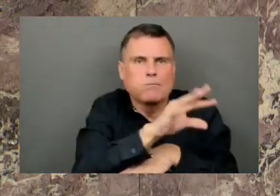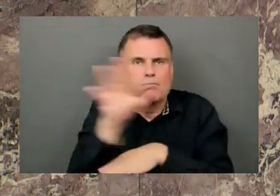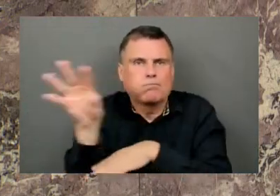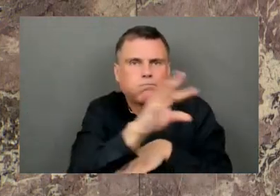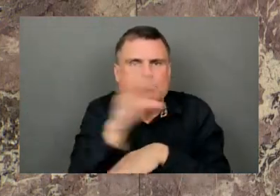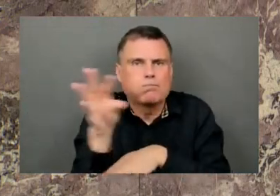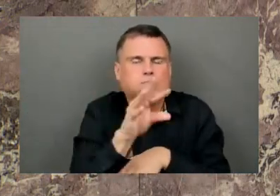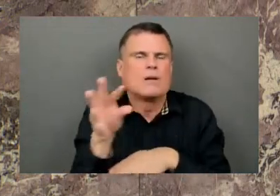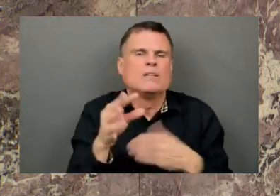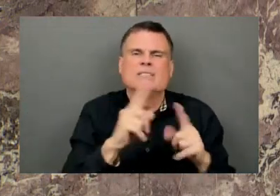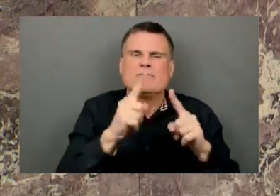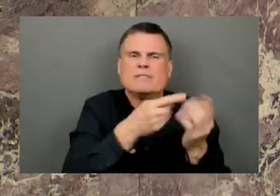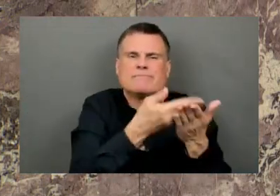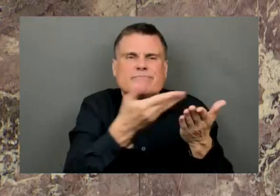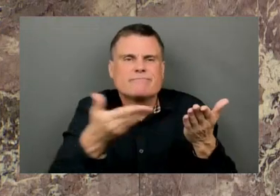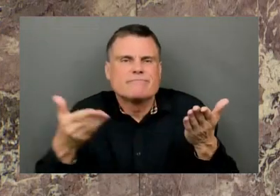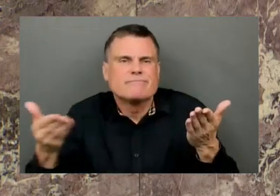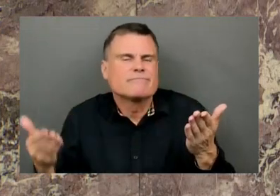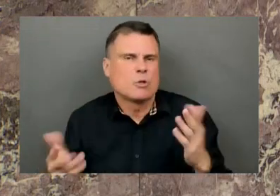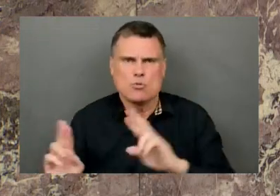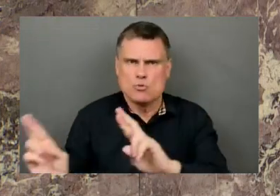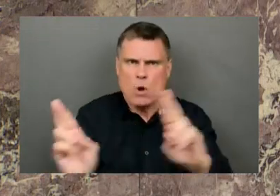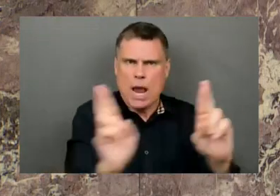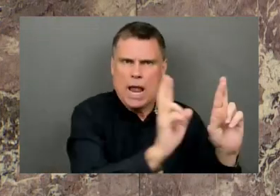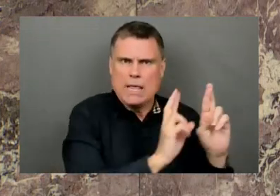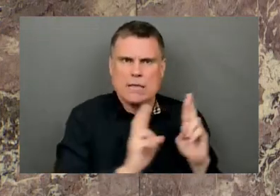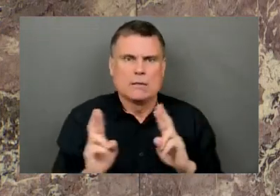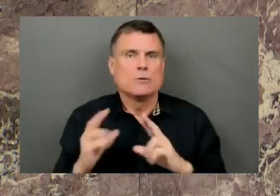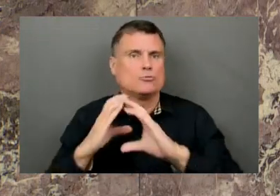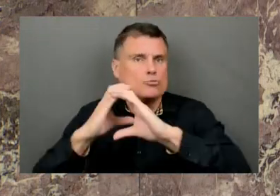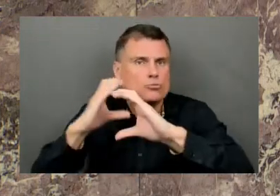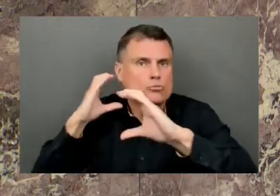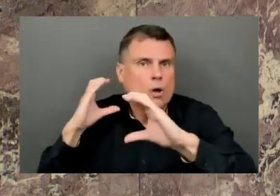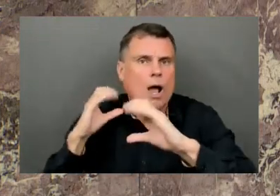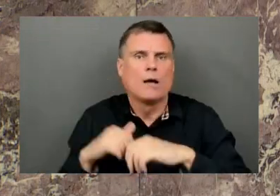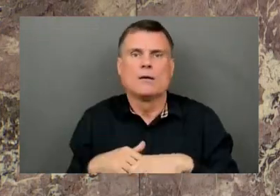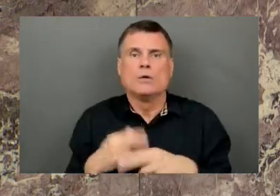own equipment in order to help safeguard the community that they love.